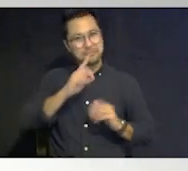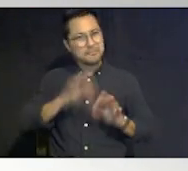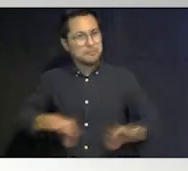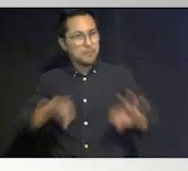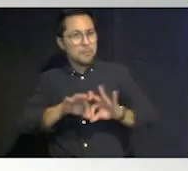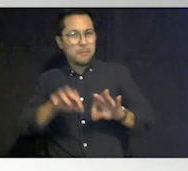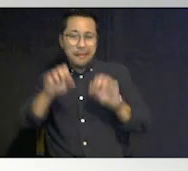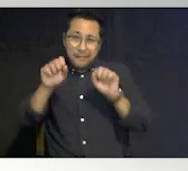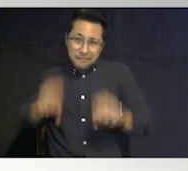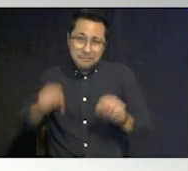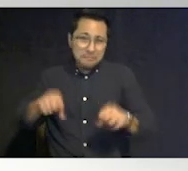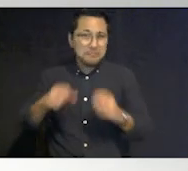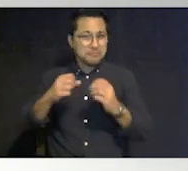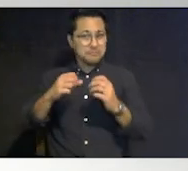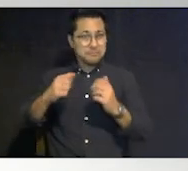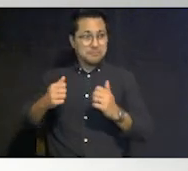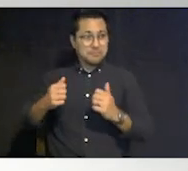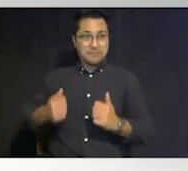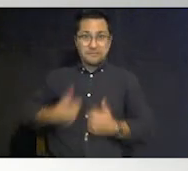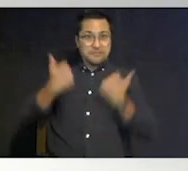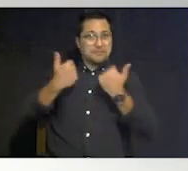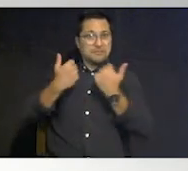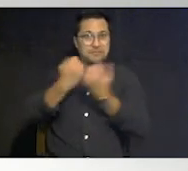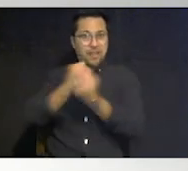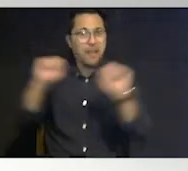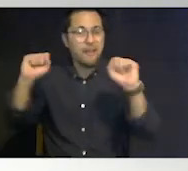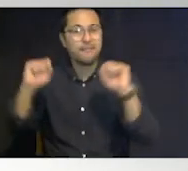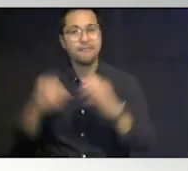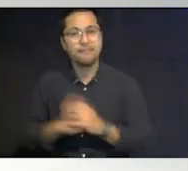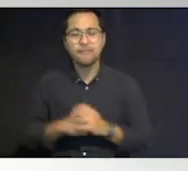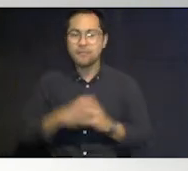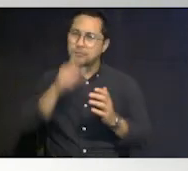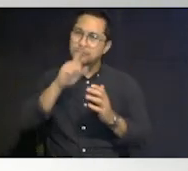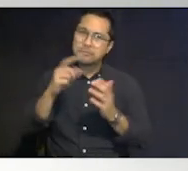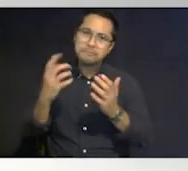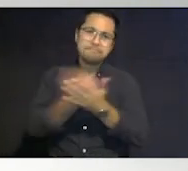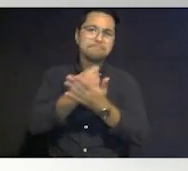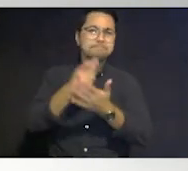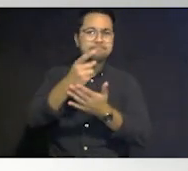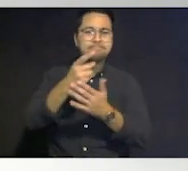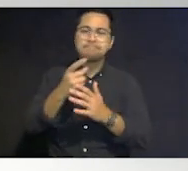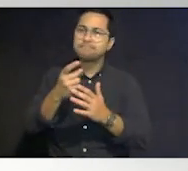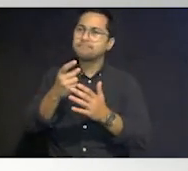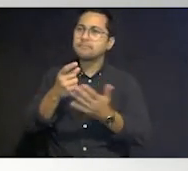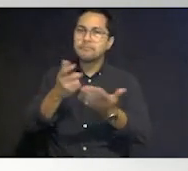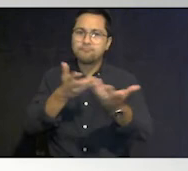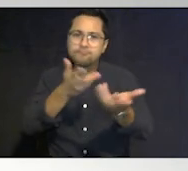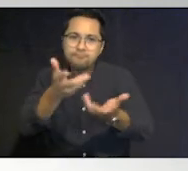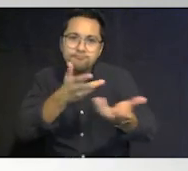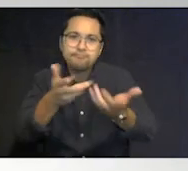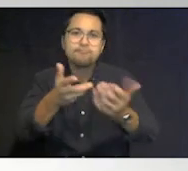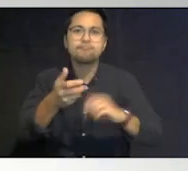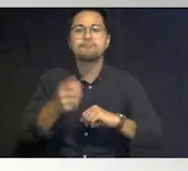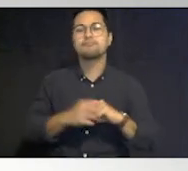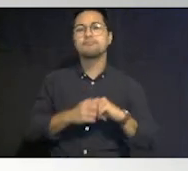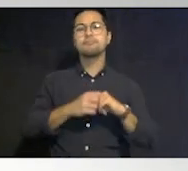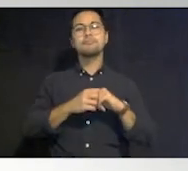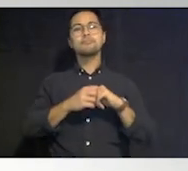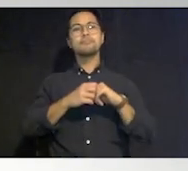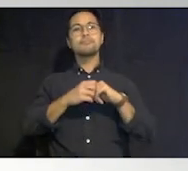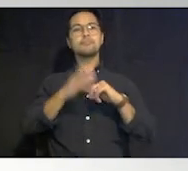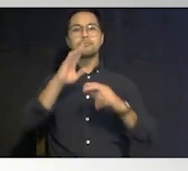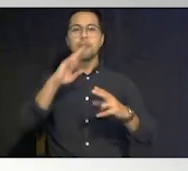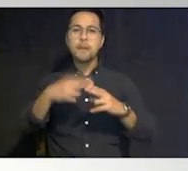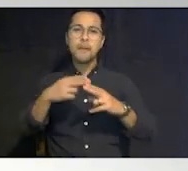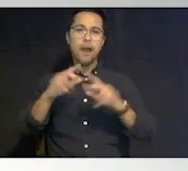save lives you know so i i would just encourage you to have them whether it's personal or whether we're talking about a group